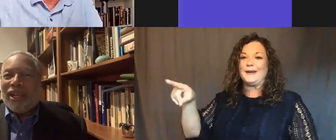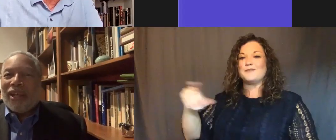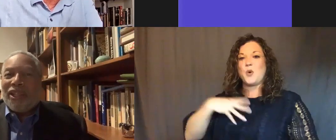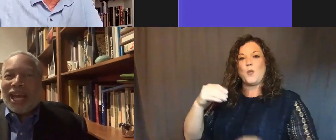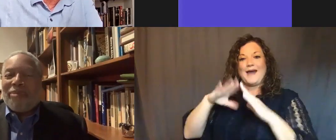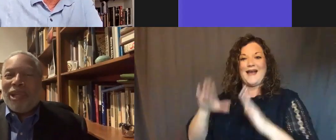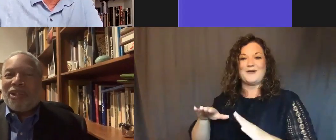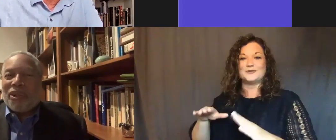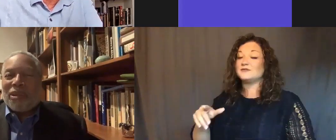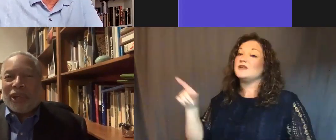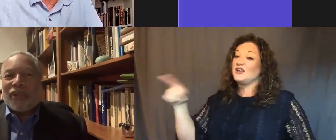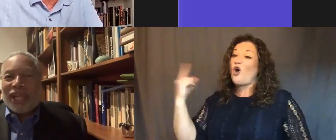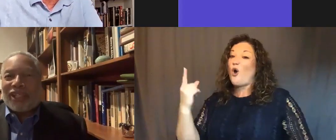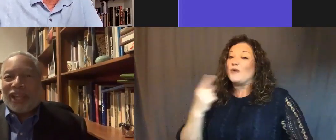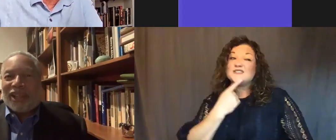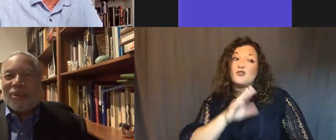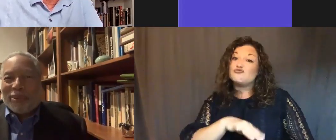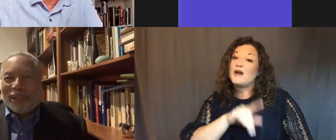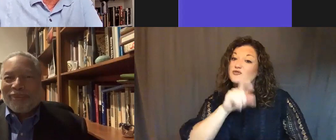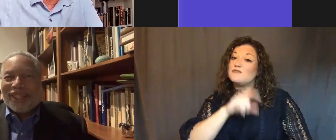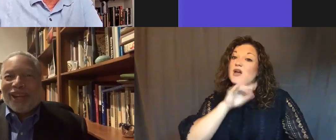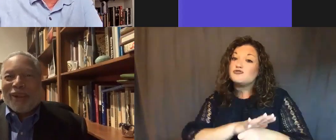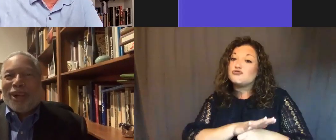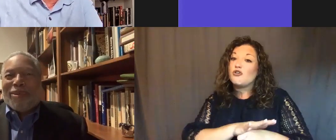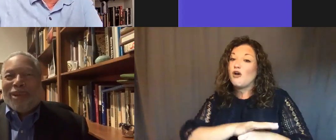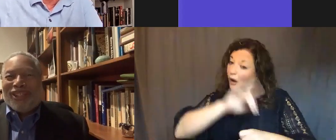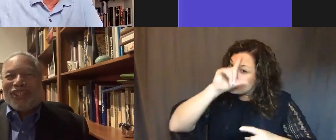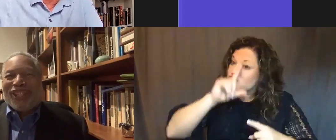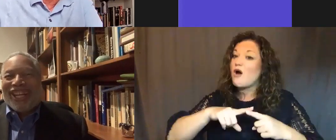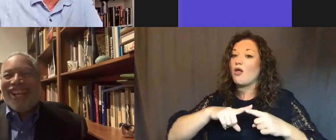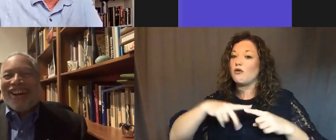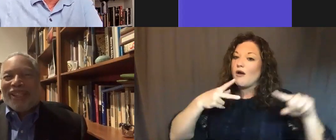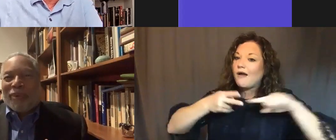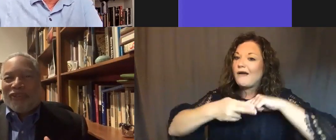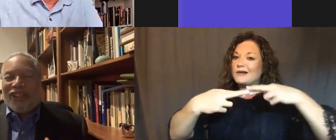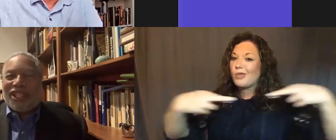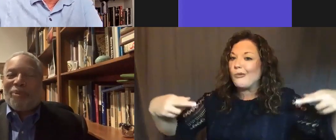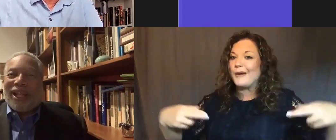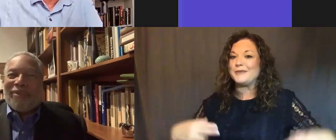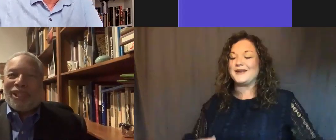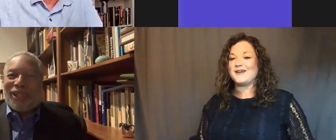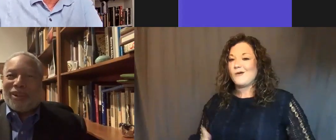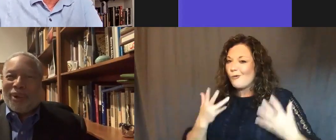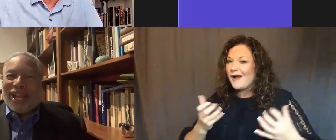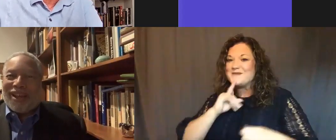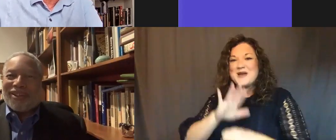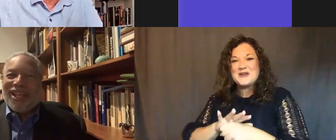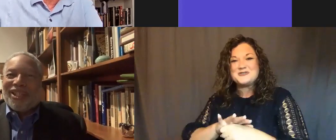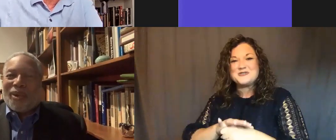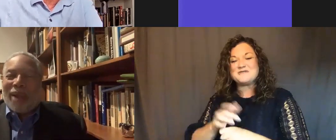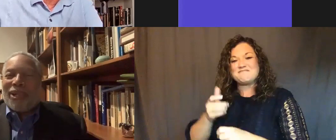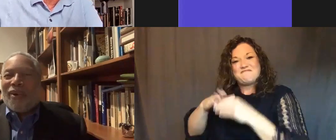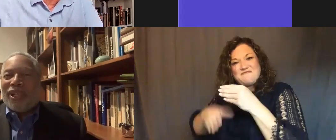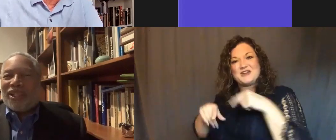to me, you got to make sure the brother gets to cut the ribbon. You know, he wanted to make sure that we finished it while he was still in the White House.